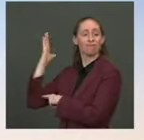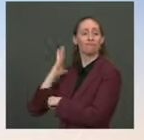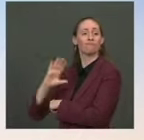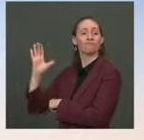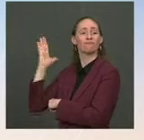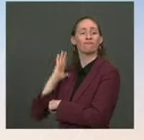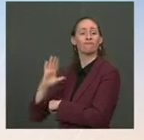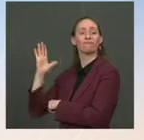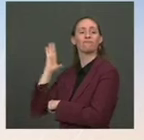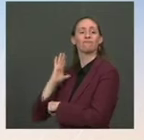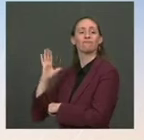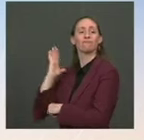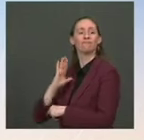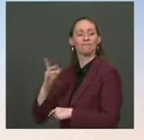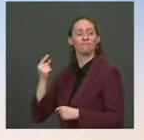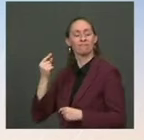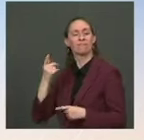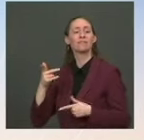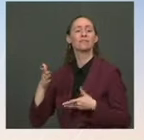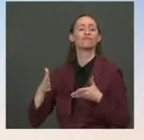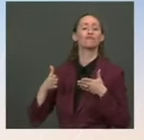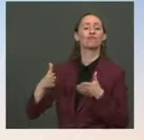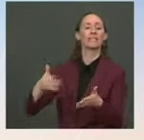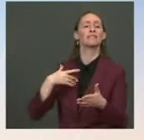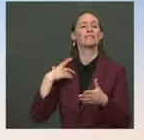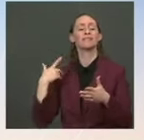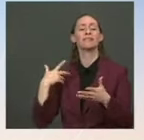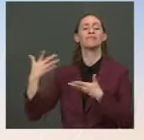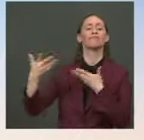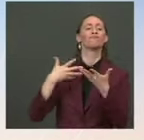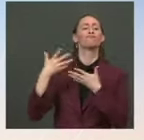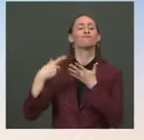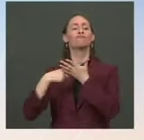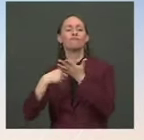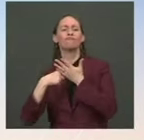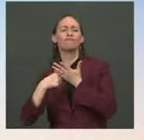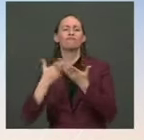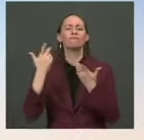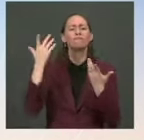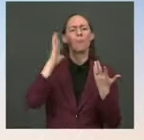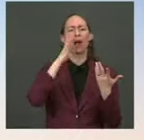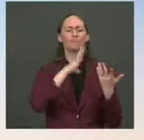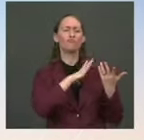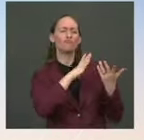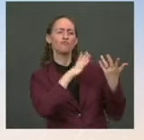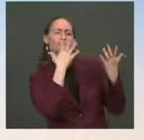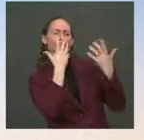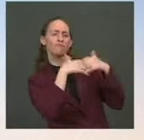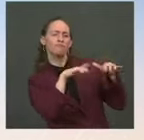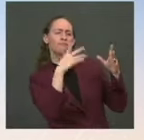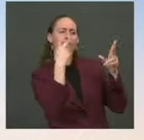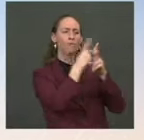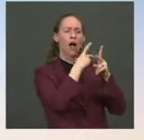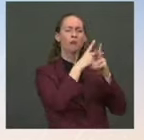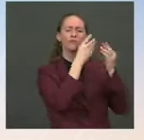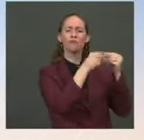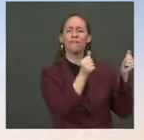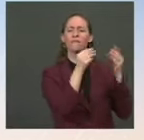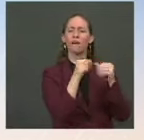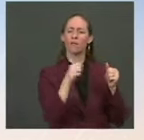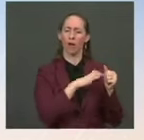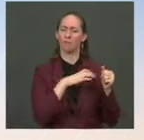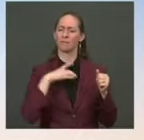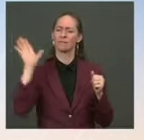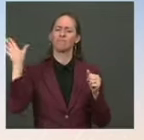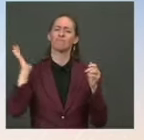discussing this issue. But does he want any direct engagement himself? Do you see any sort of scenario where the